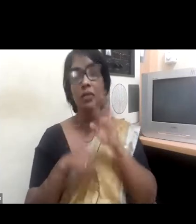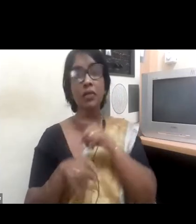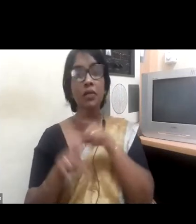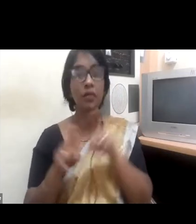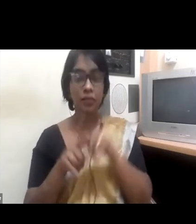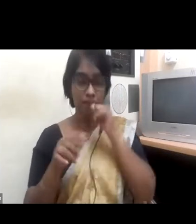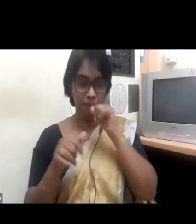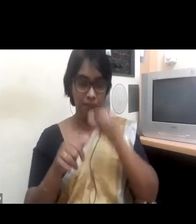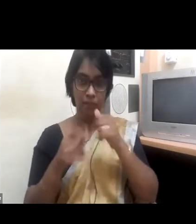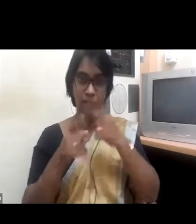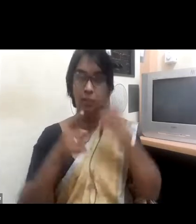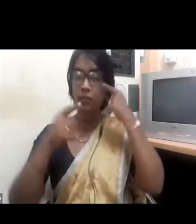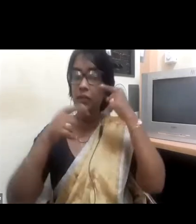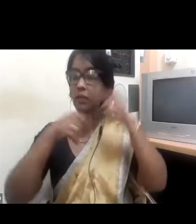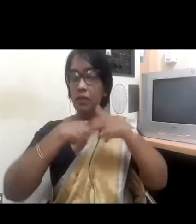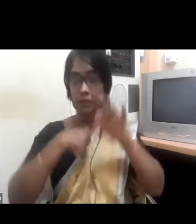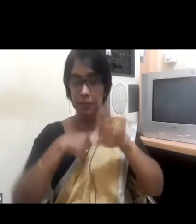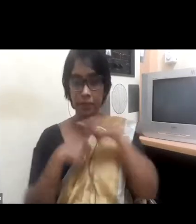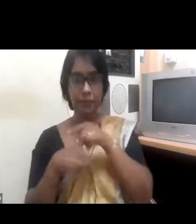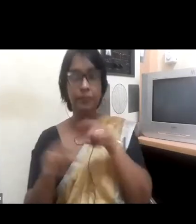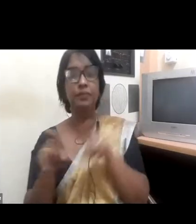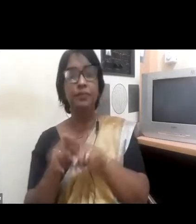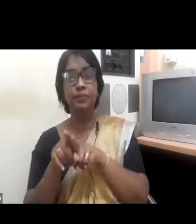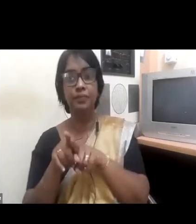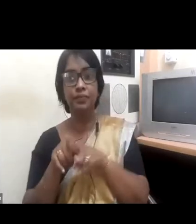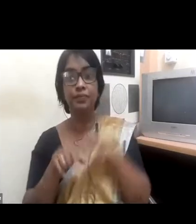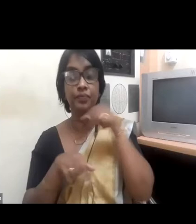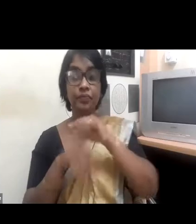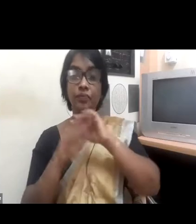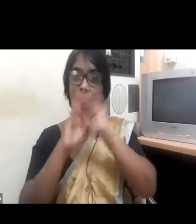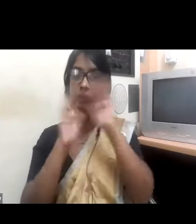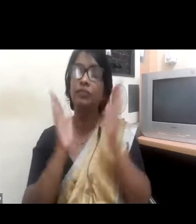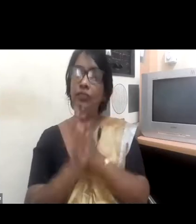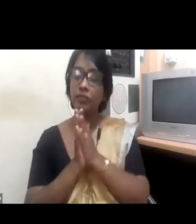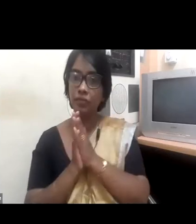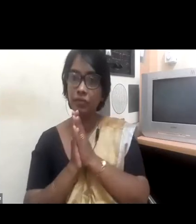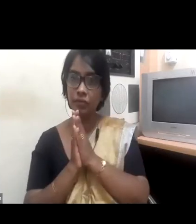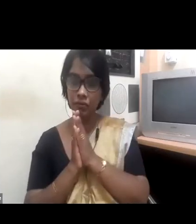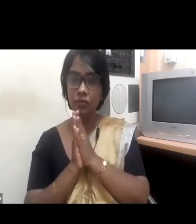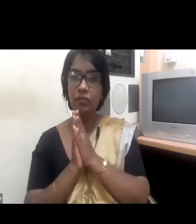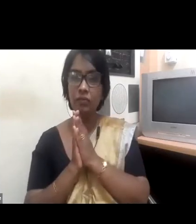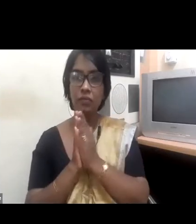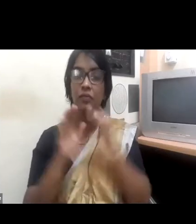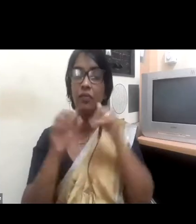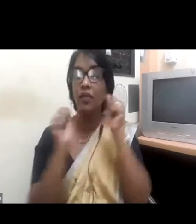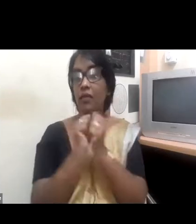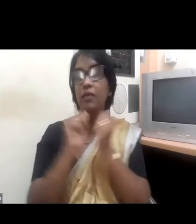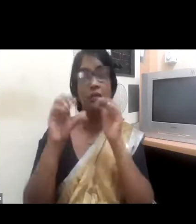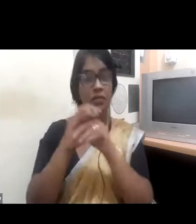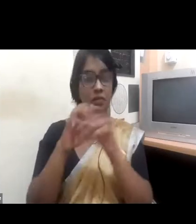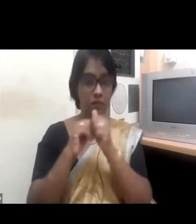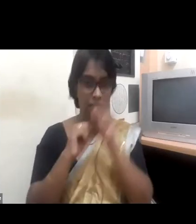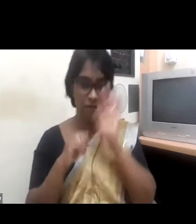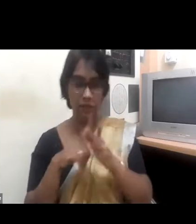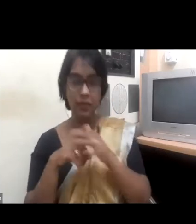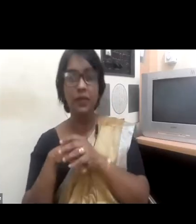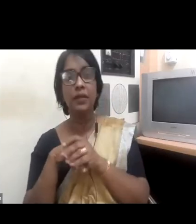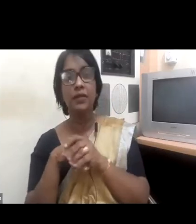interventions to increase female representation on boards and across all work levels.